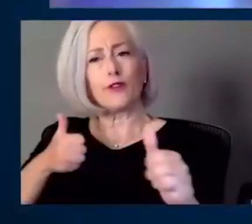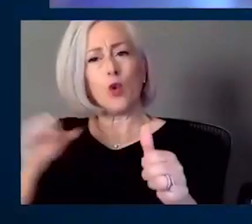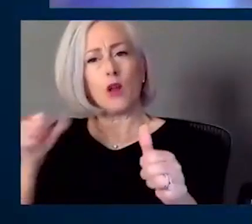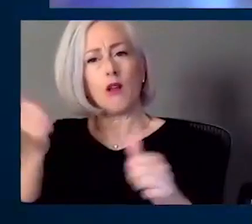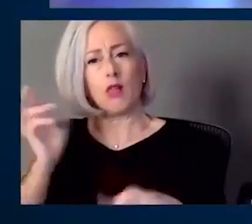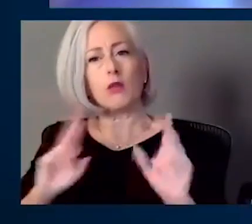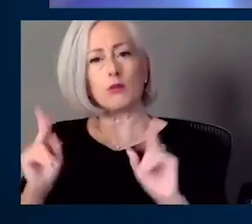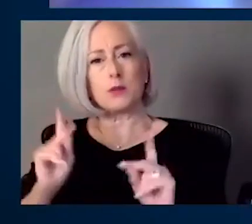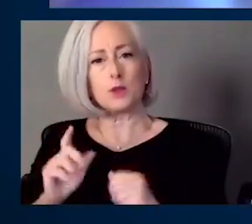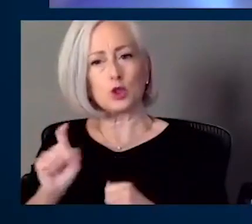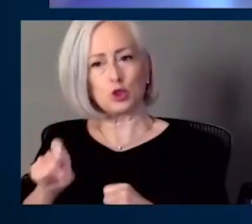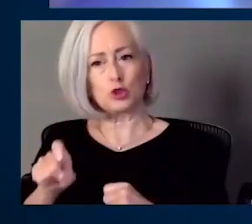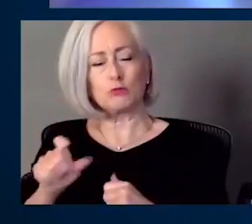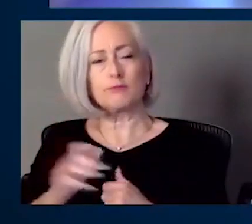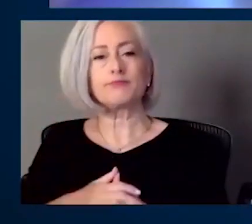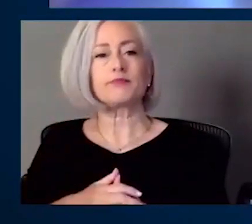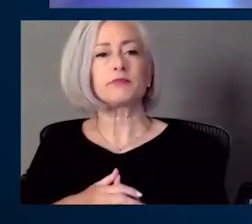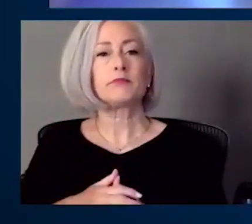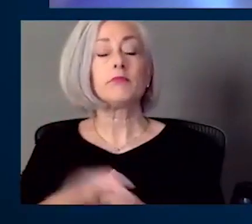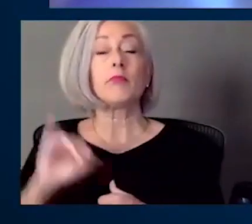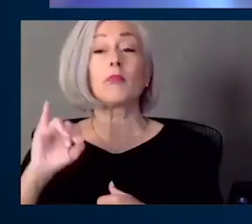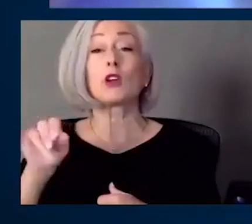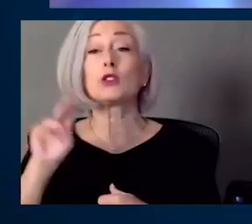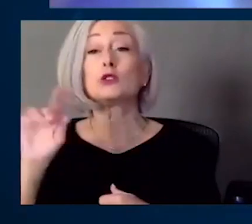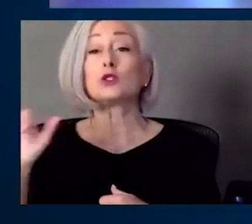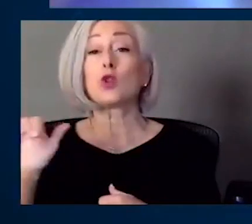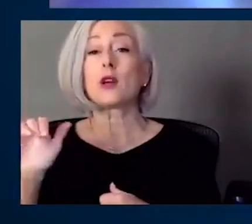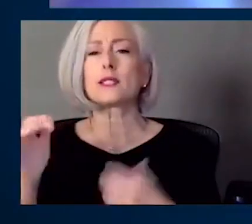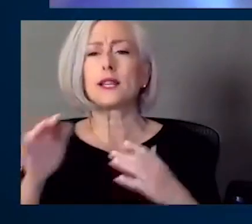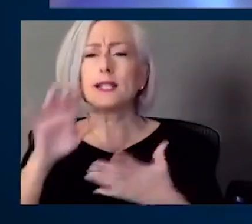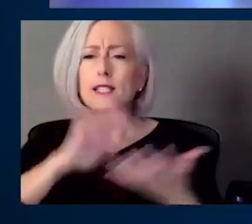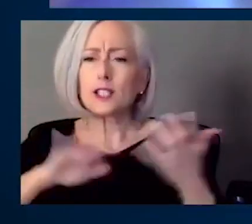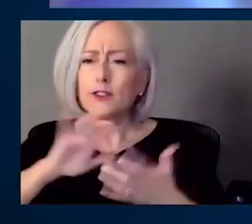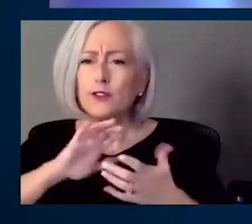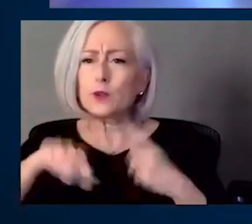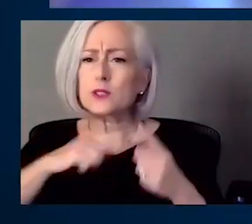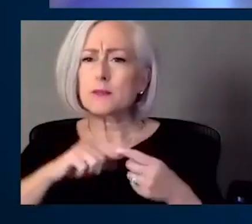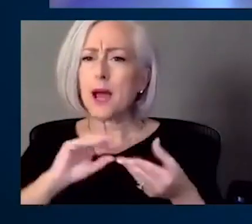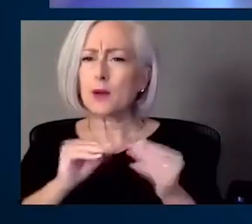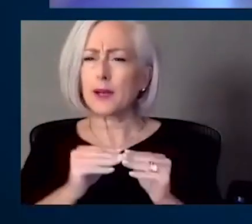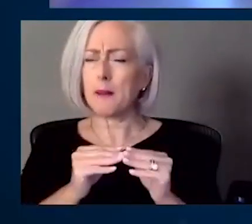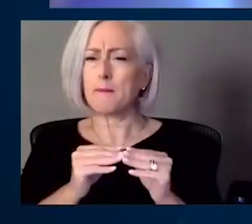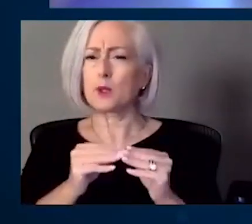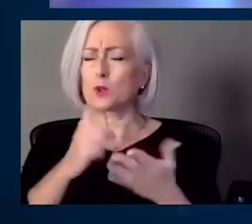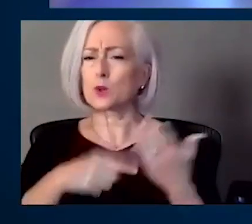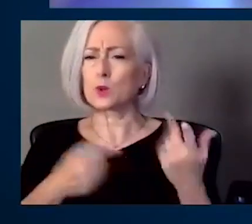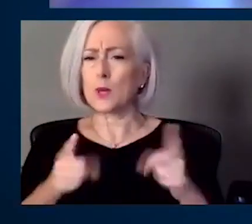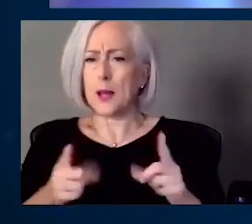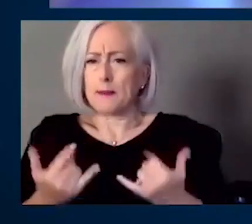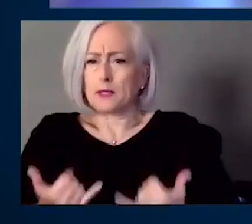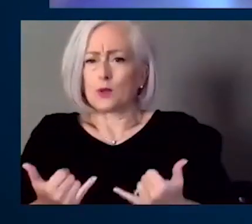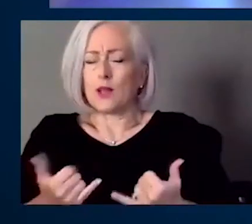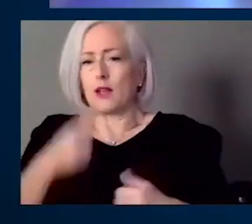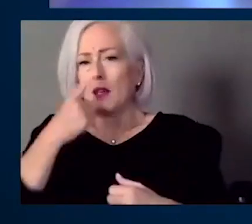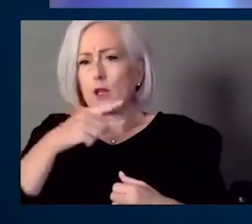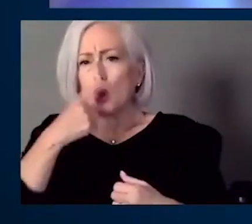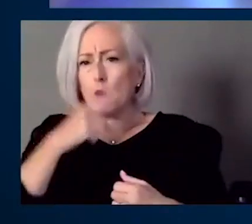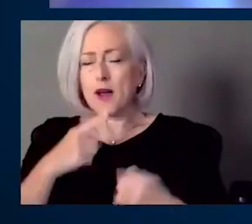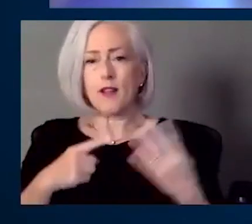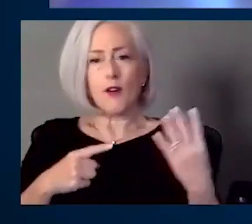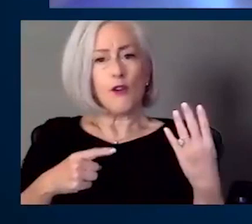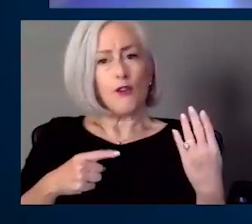And Joyce was a little bit confused about the numbers and how they were delivered this morning. And she says, if you have 14 active